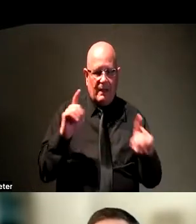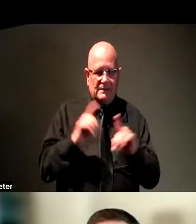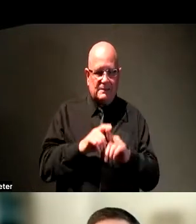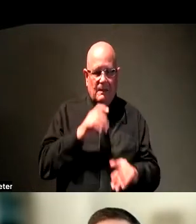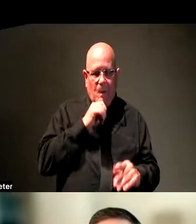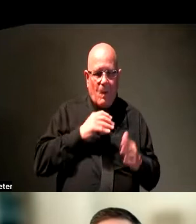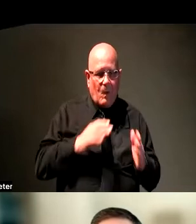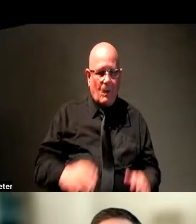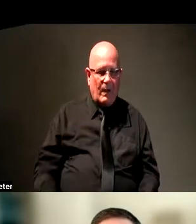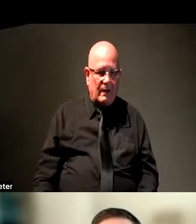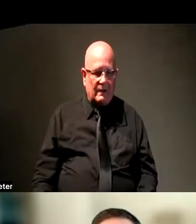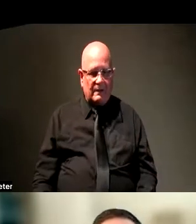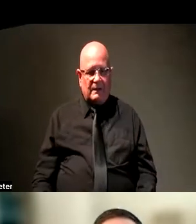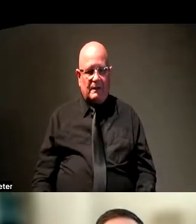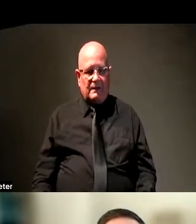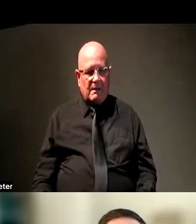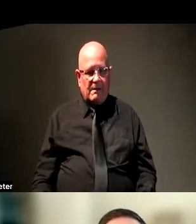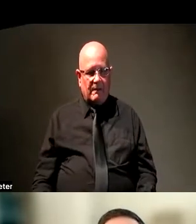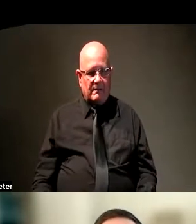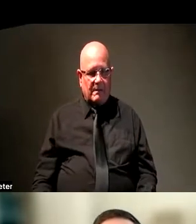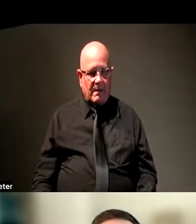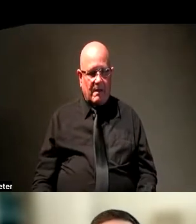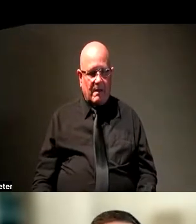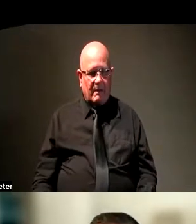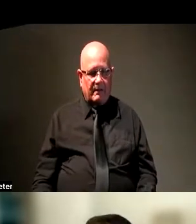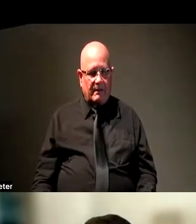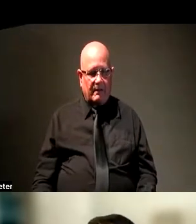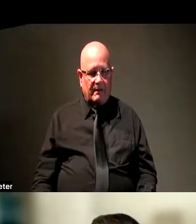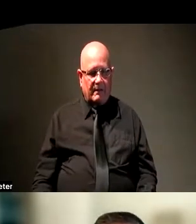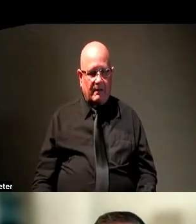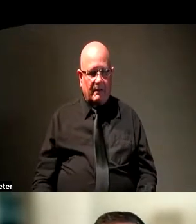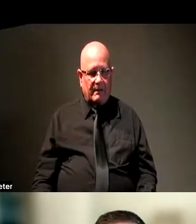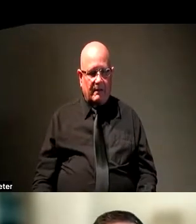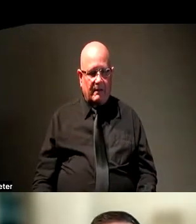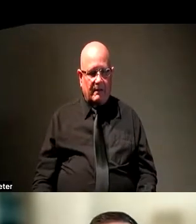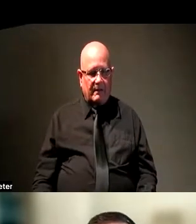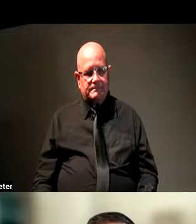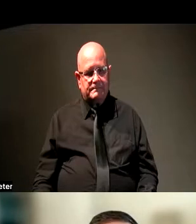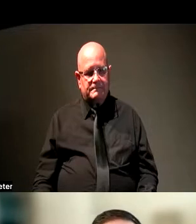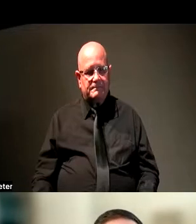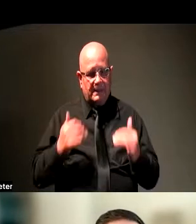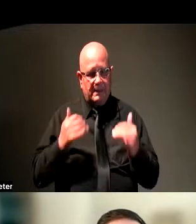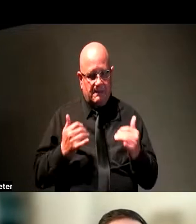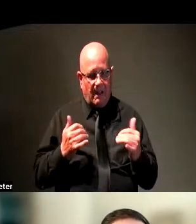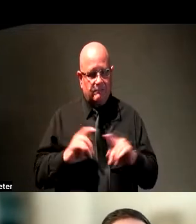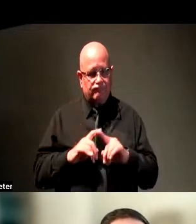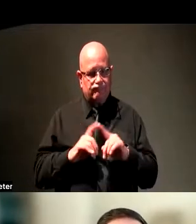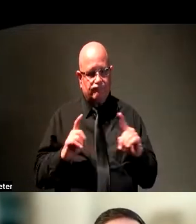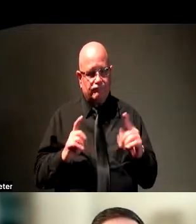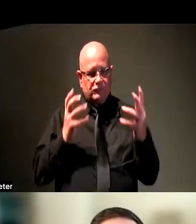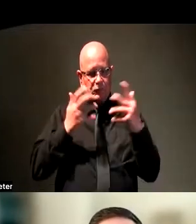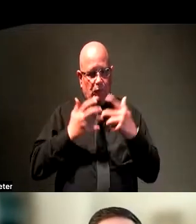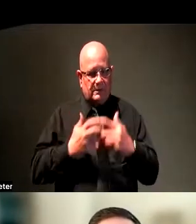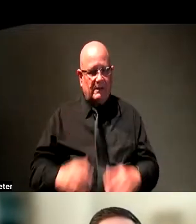for the most part, we did stuff in person. Well, sure enough, that hasn't really worked out. So what's on screen now is